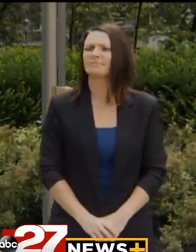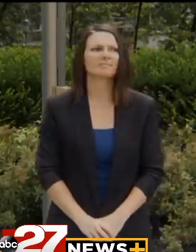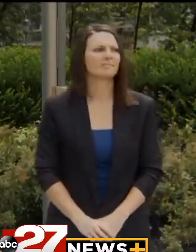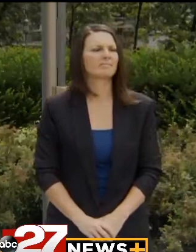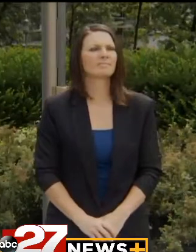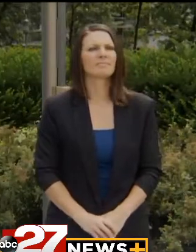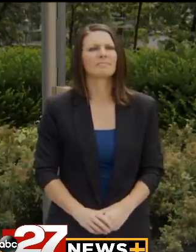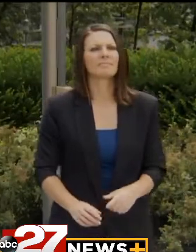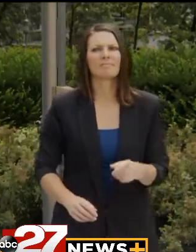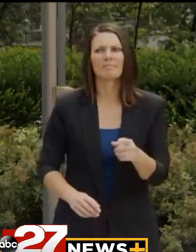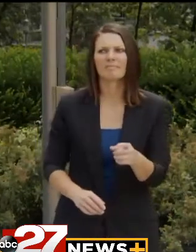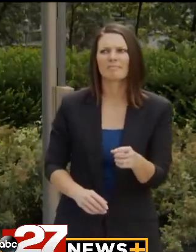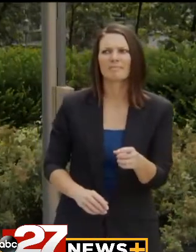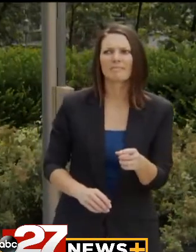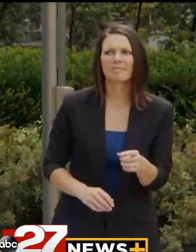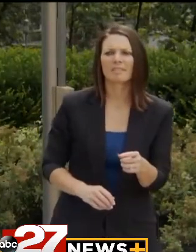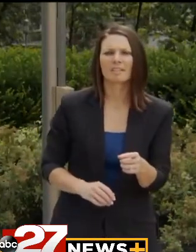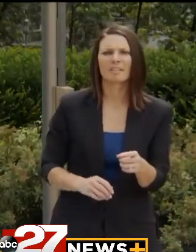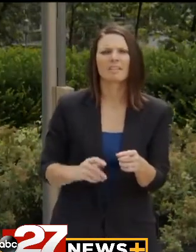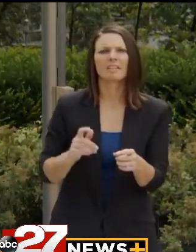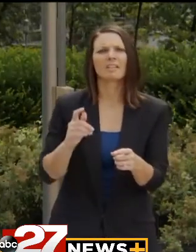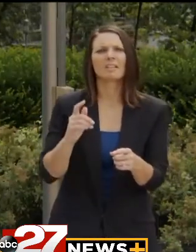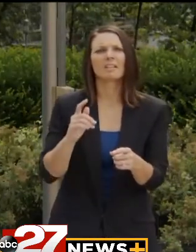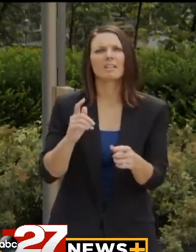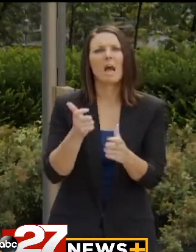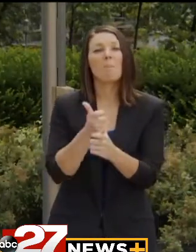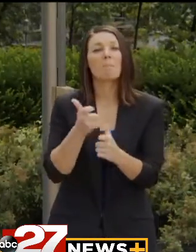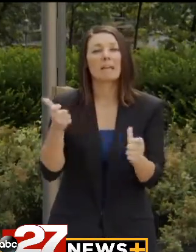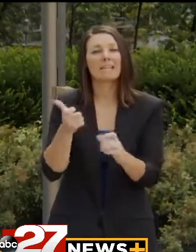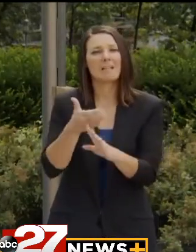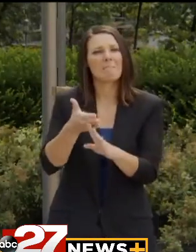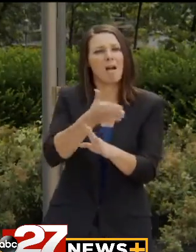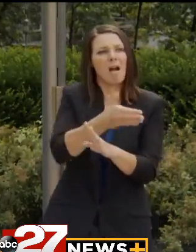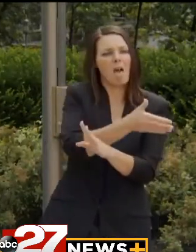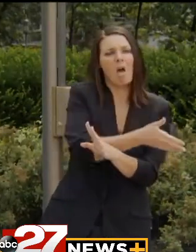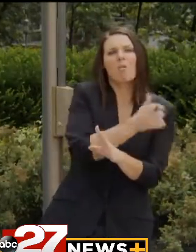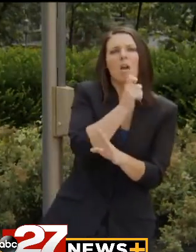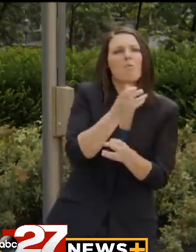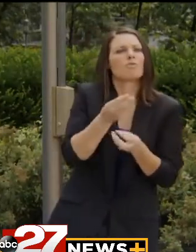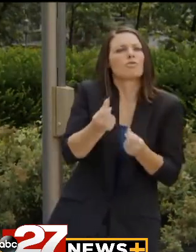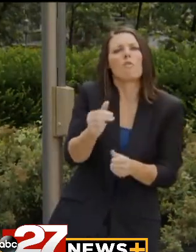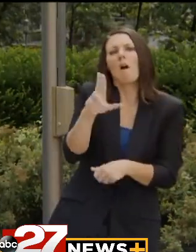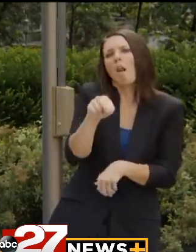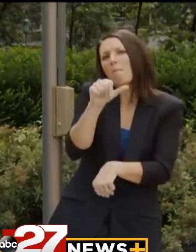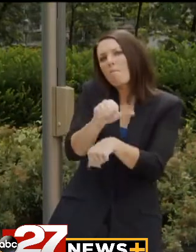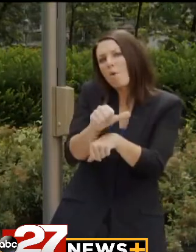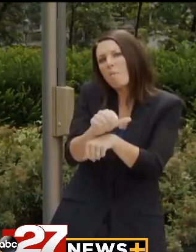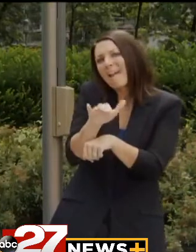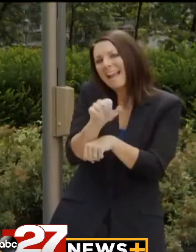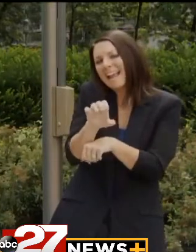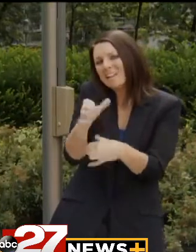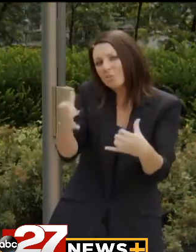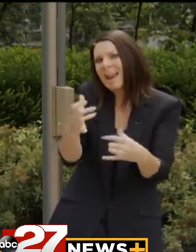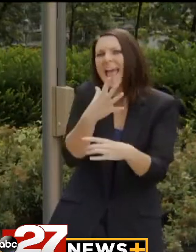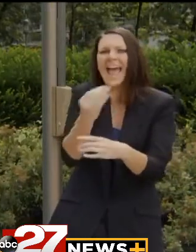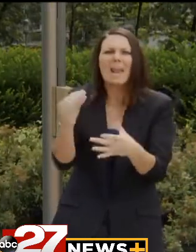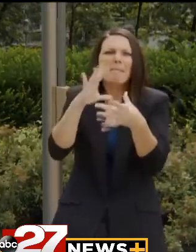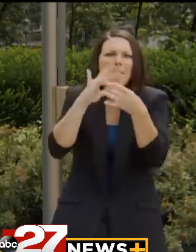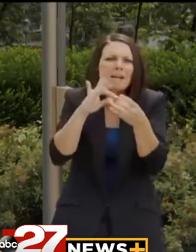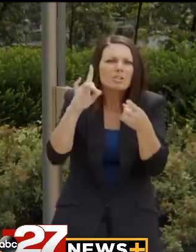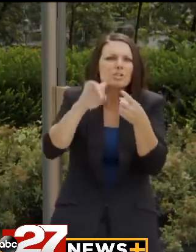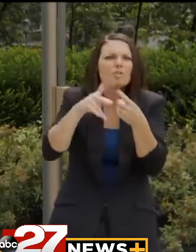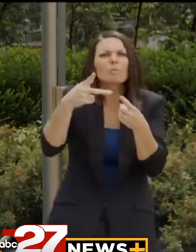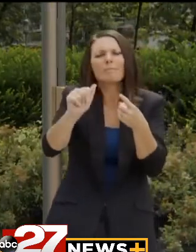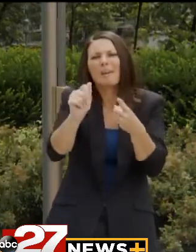How large is the – oh, hello. How big is the backlog of unresolved unemployment cases today, and what's the message to Pennsylvanians